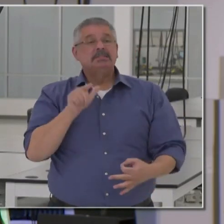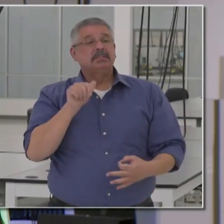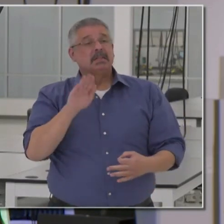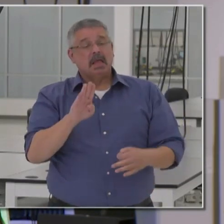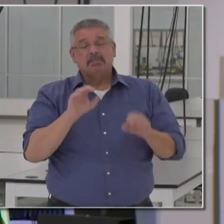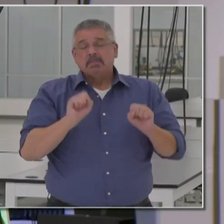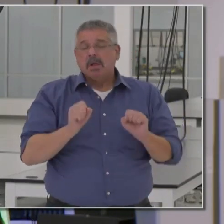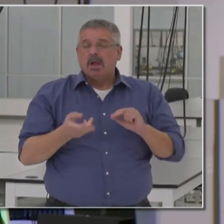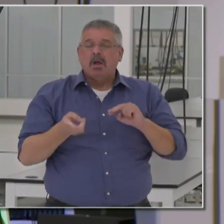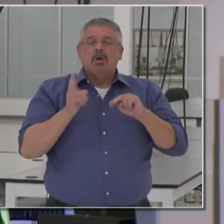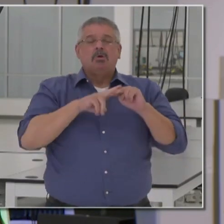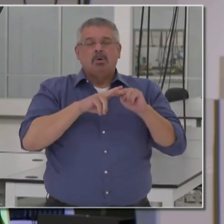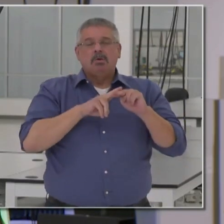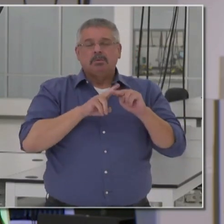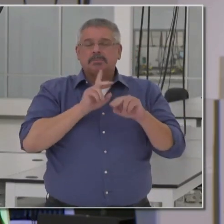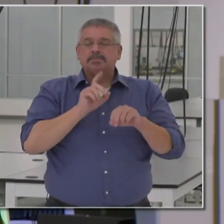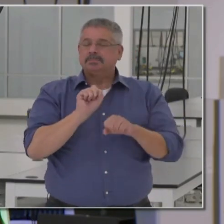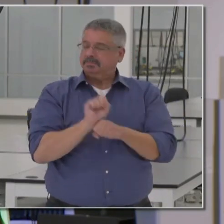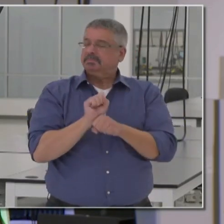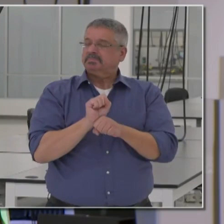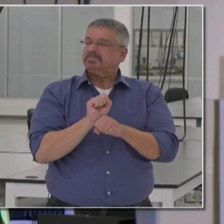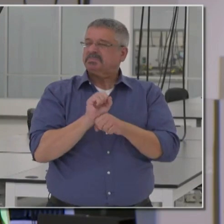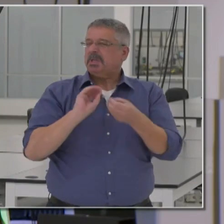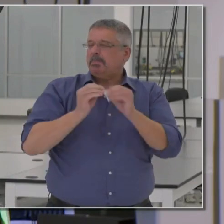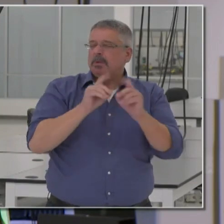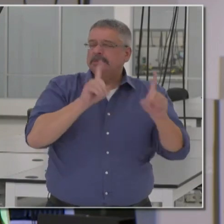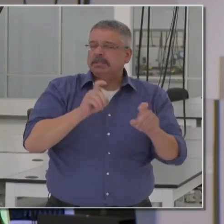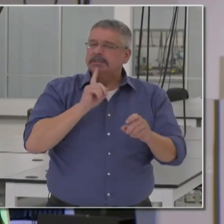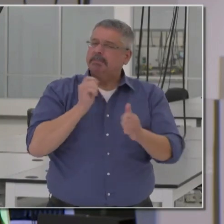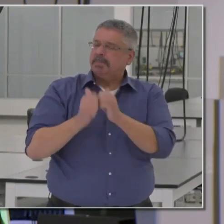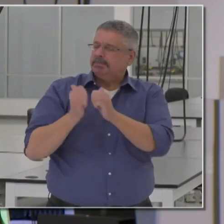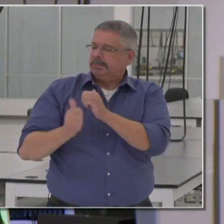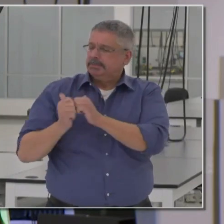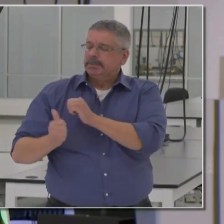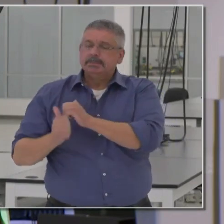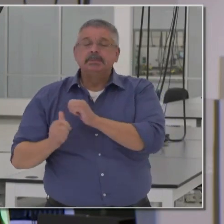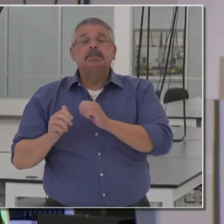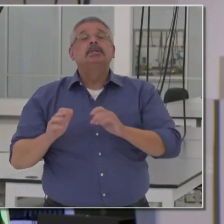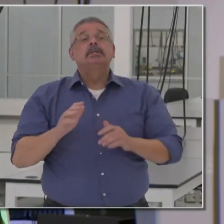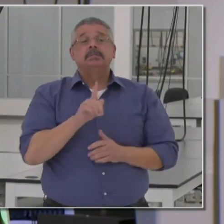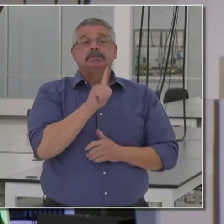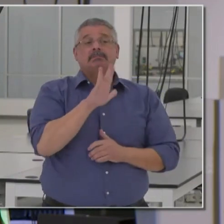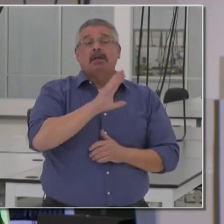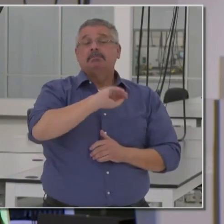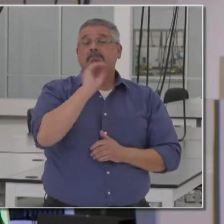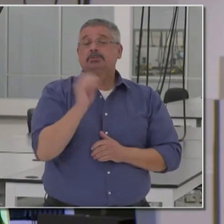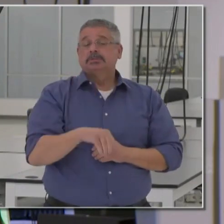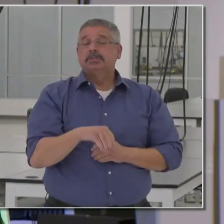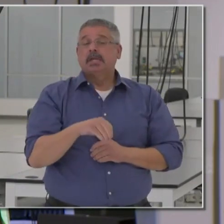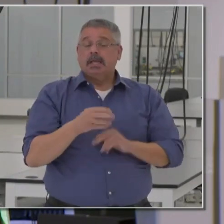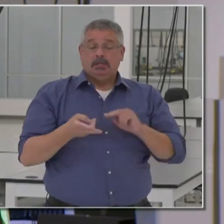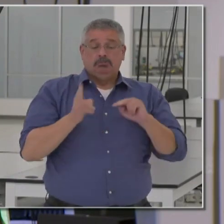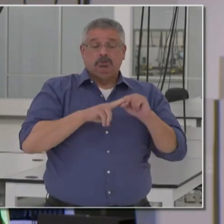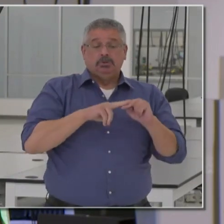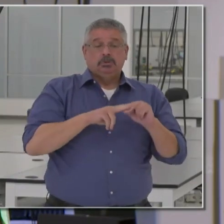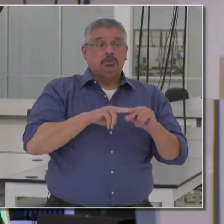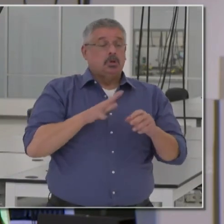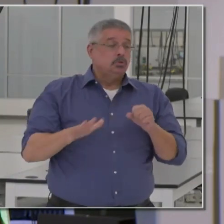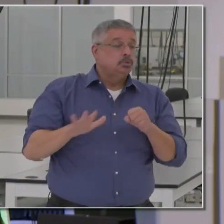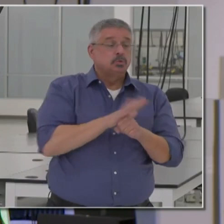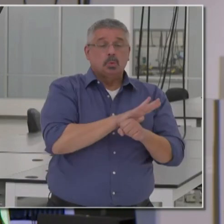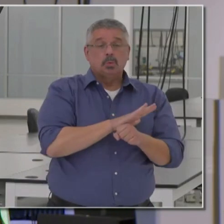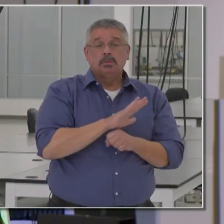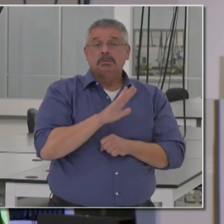now, substantial increase by a minimum estimate of 75% increase, and our total testing